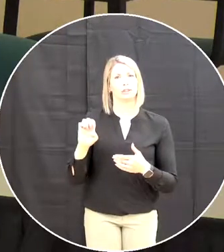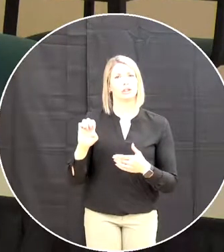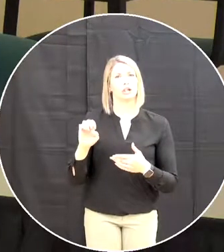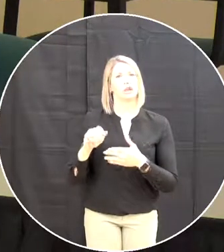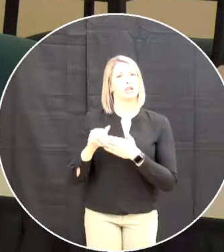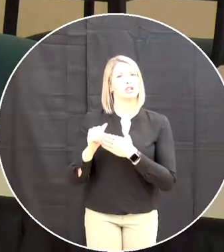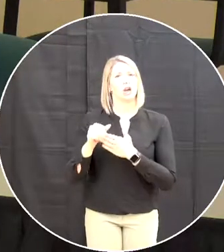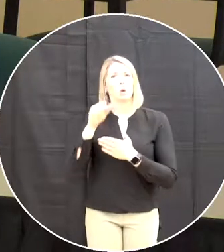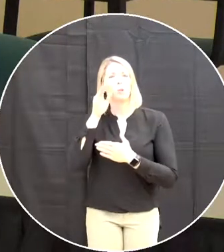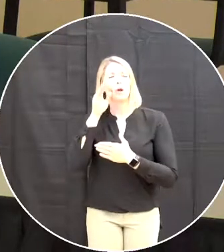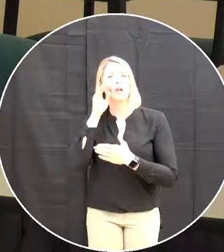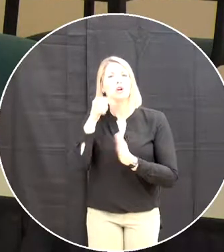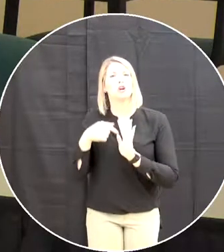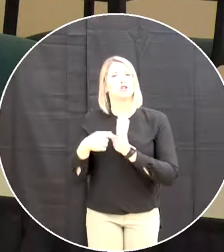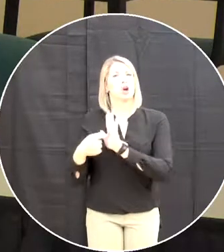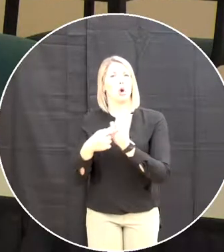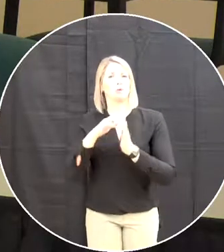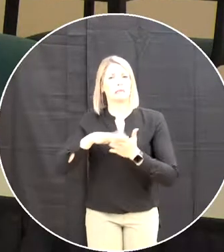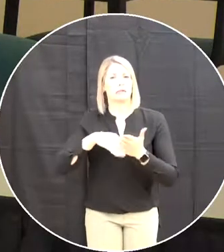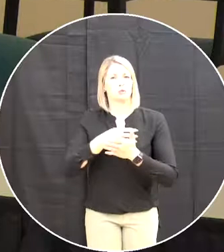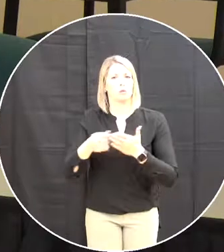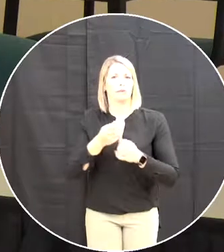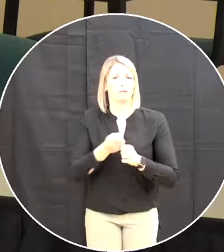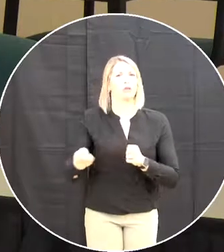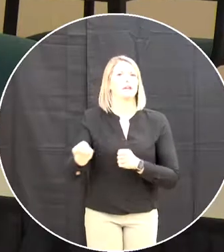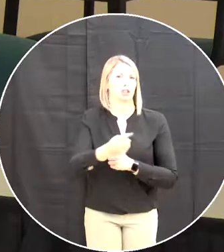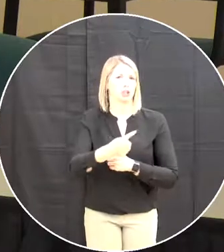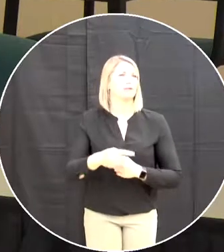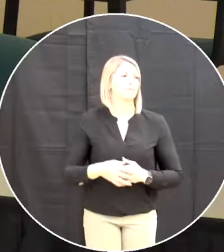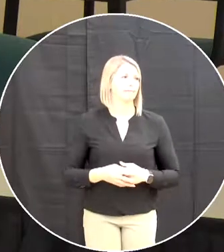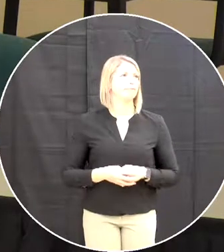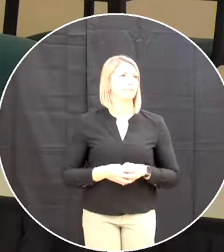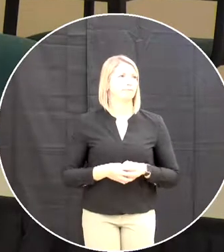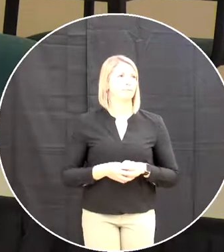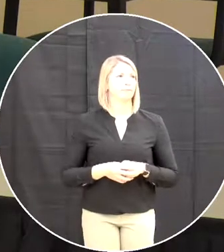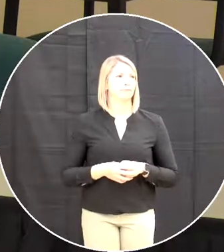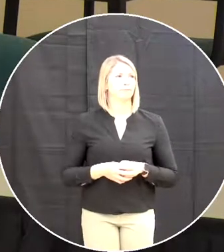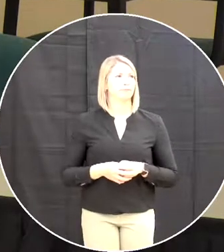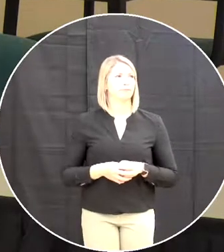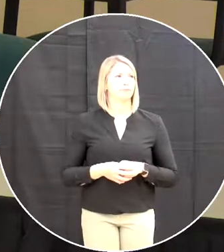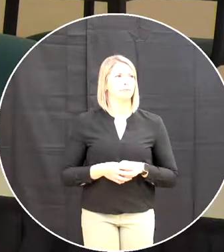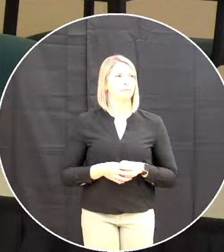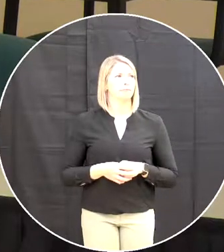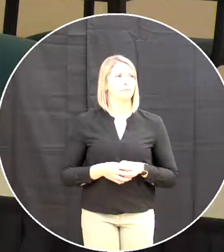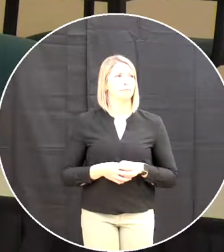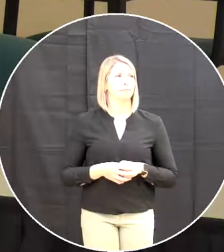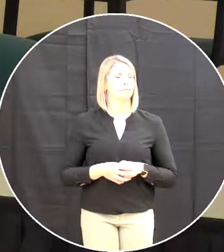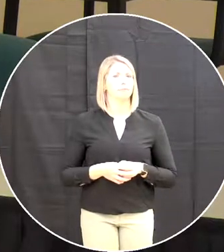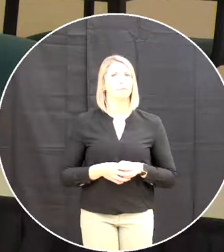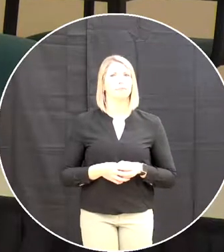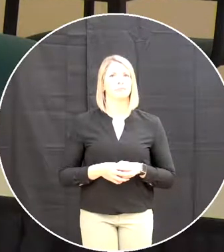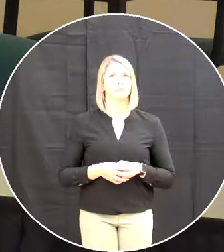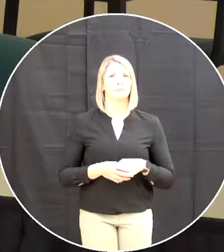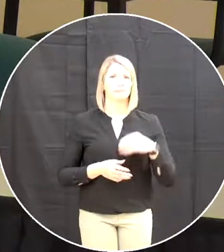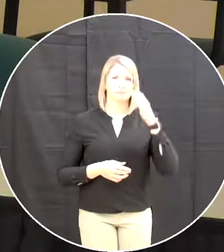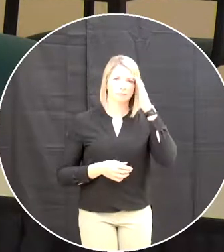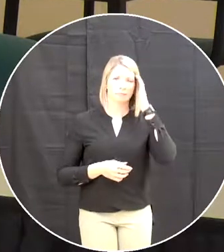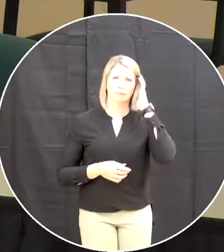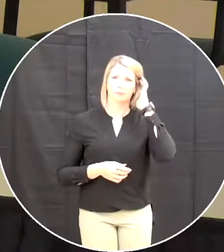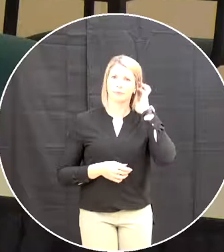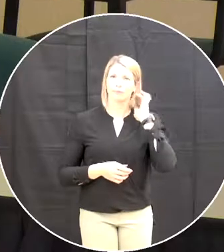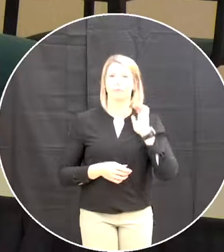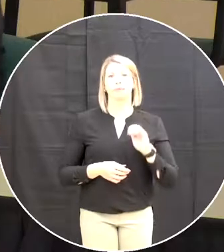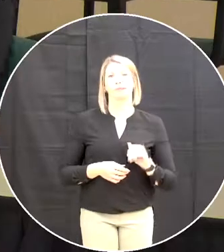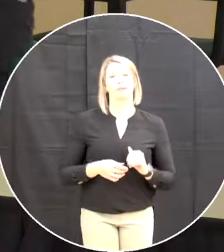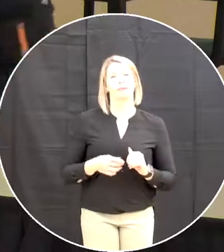first of all thank you